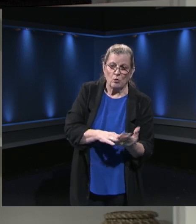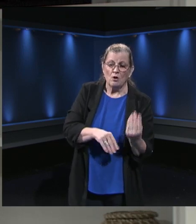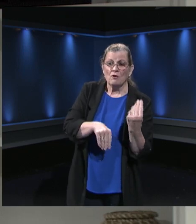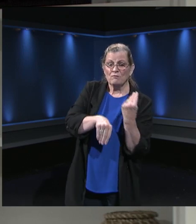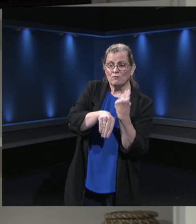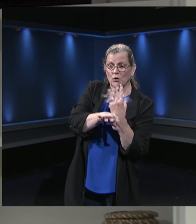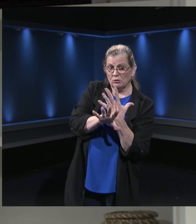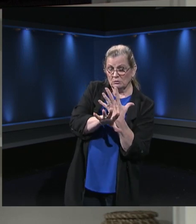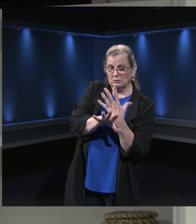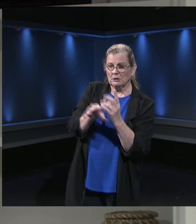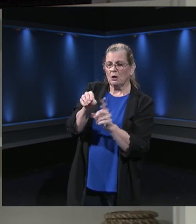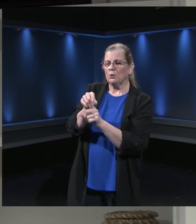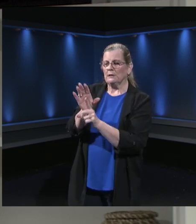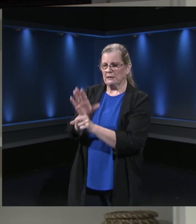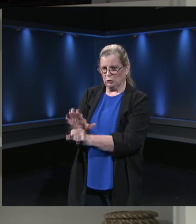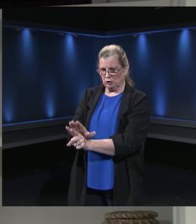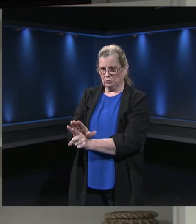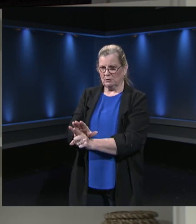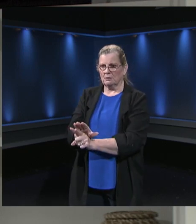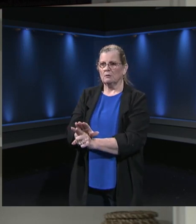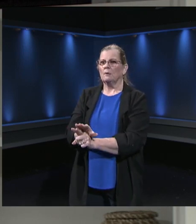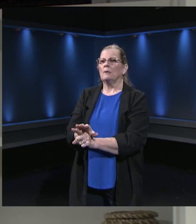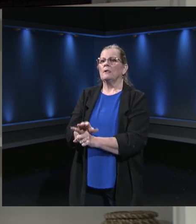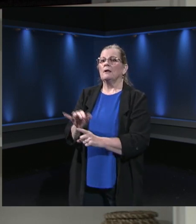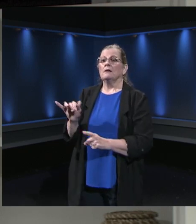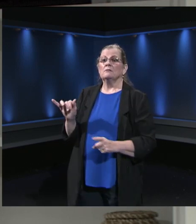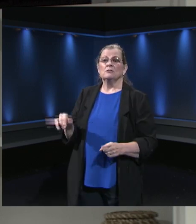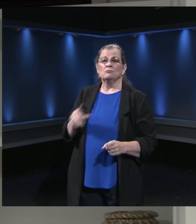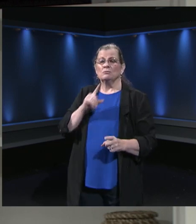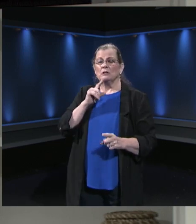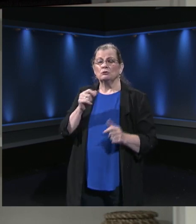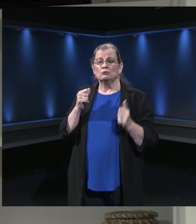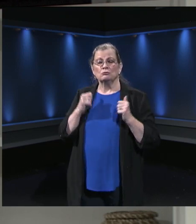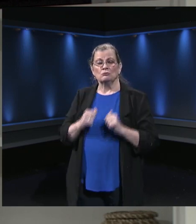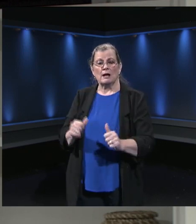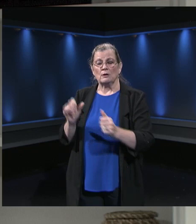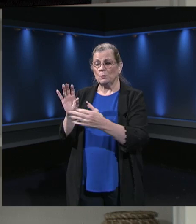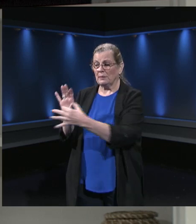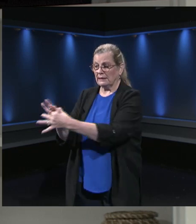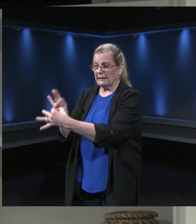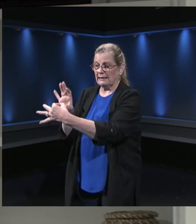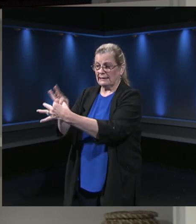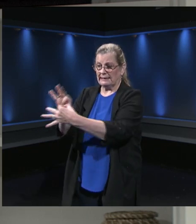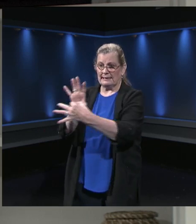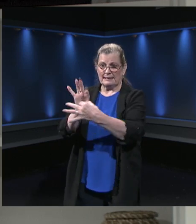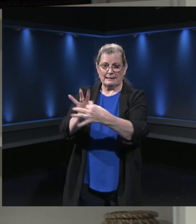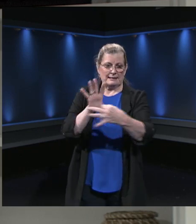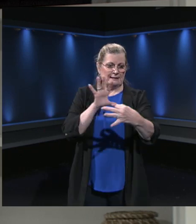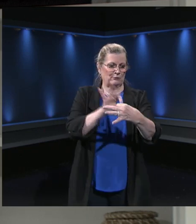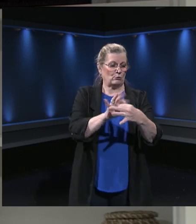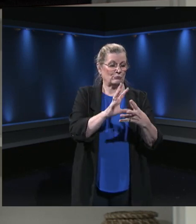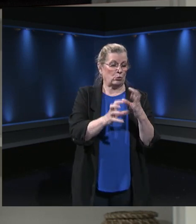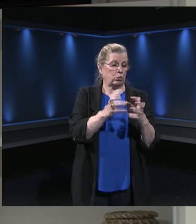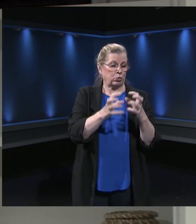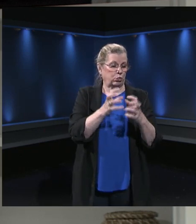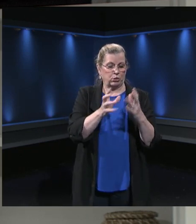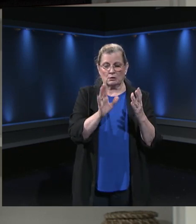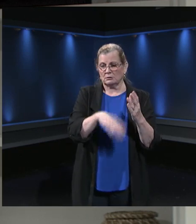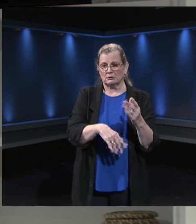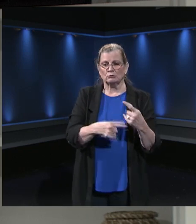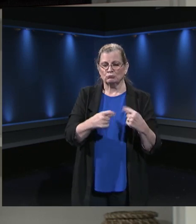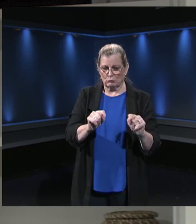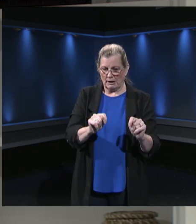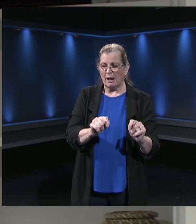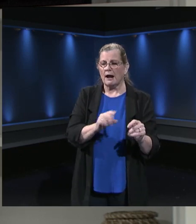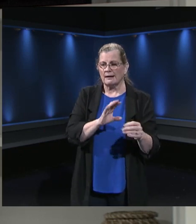to do just what Pam talked about. Really troubleshoot, have a dry run, get kids comfortable, get teachers comfortable. Yes,